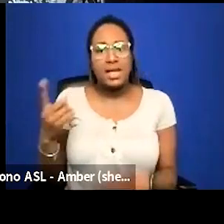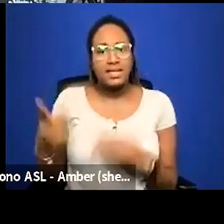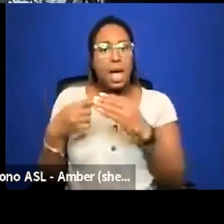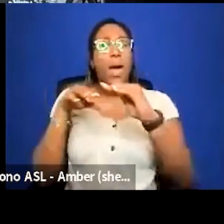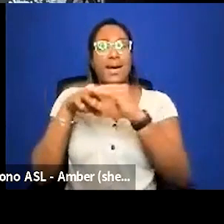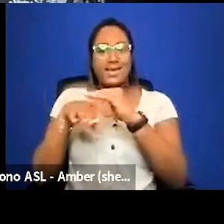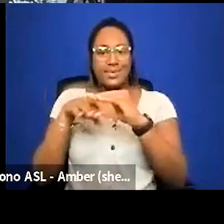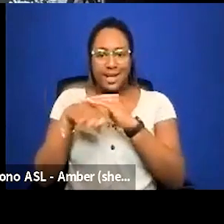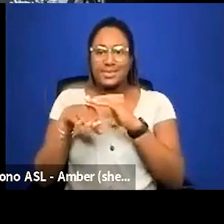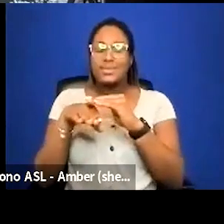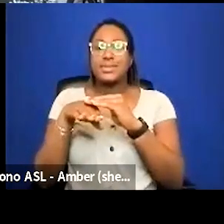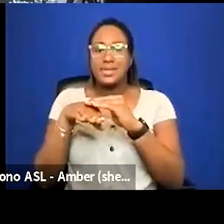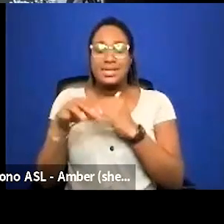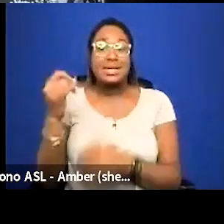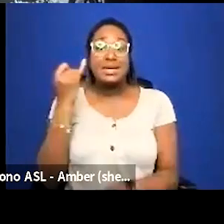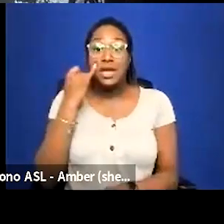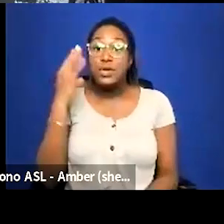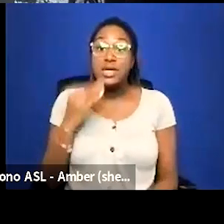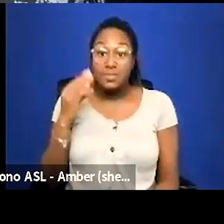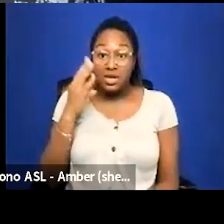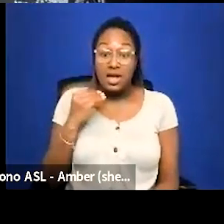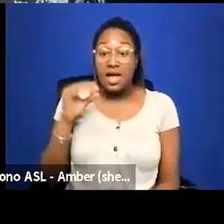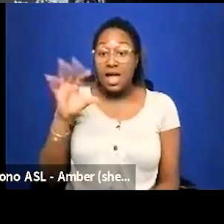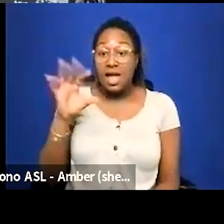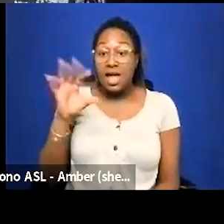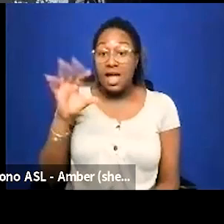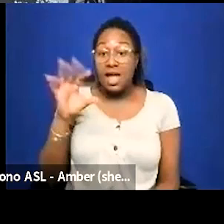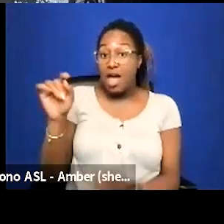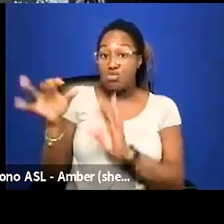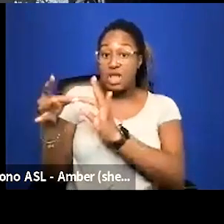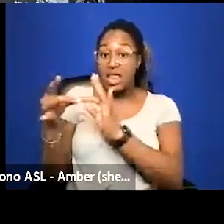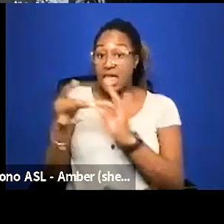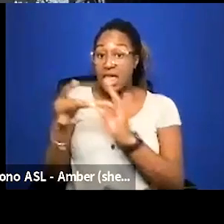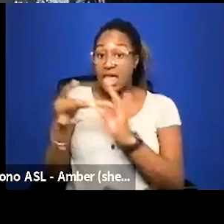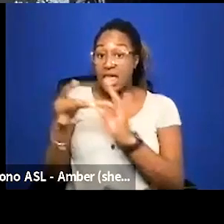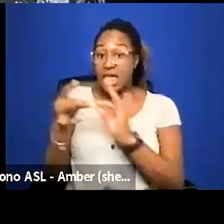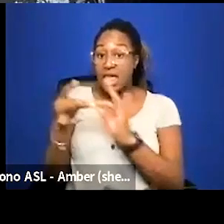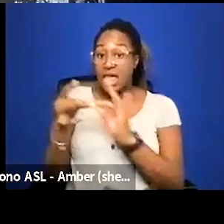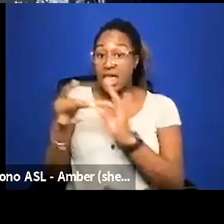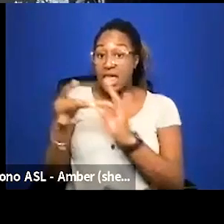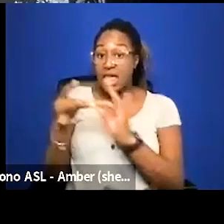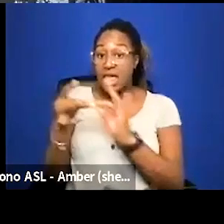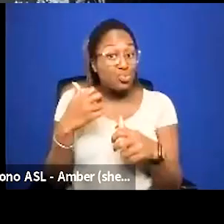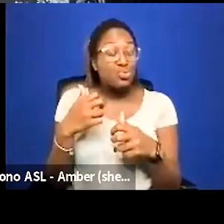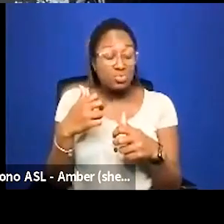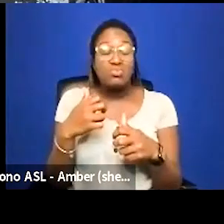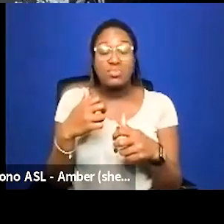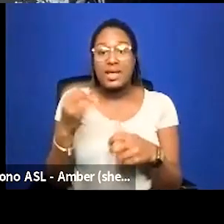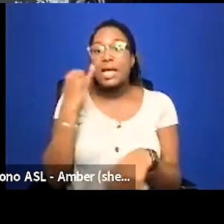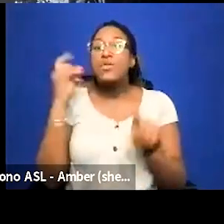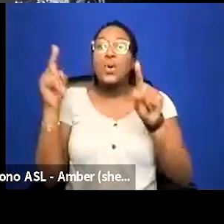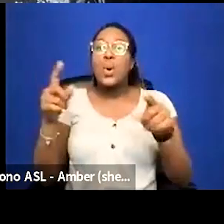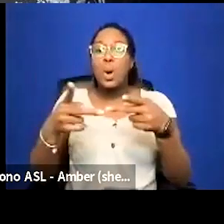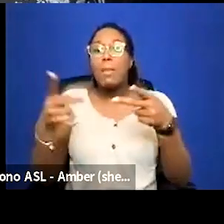access you know if you experience fat related access issues you know if you go places